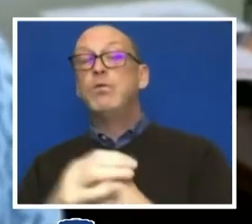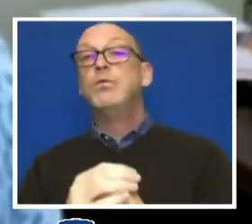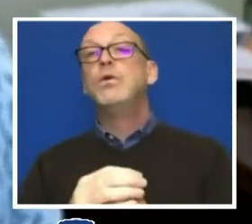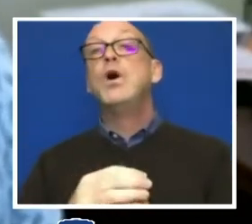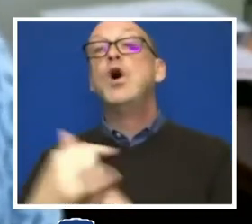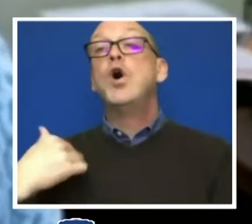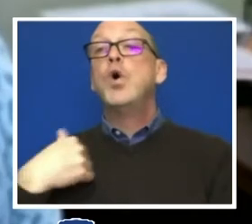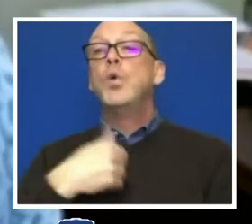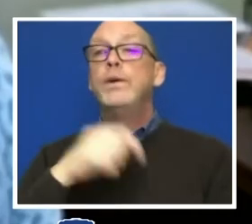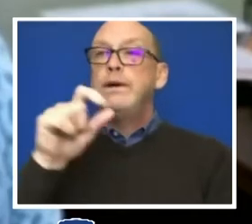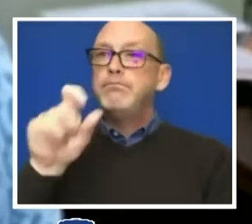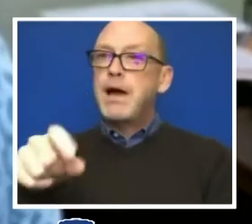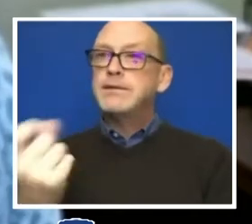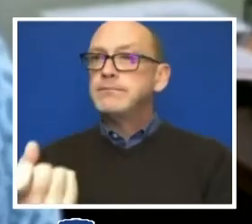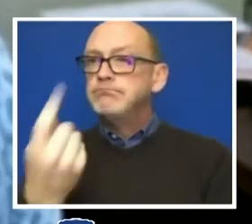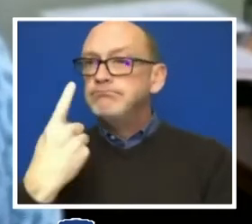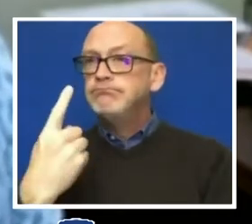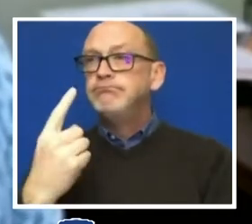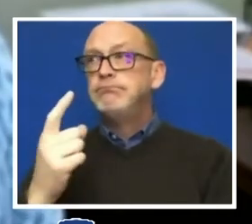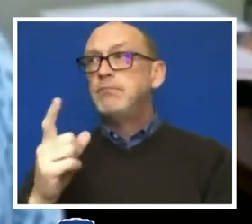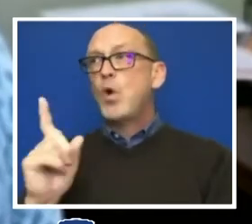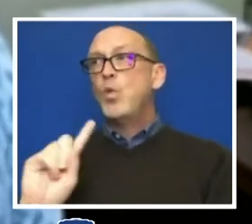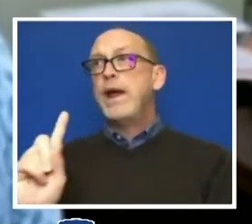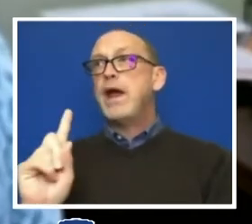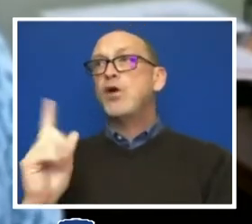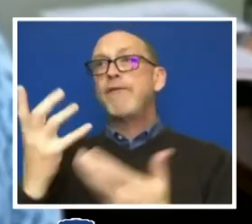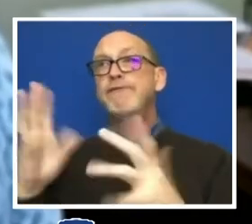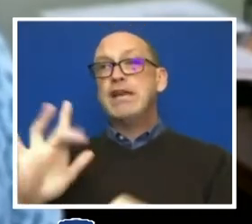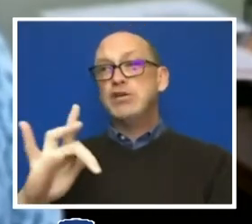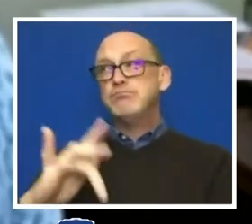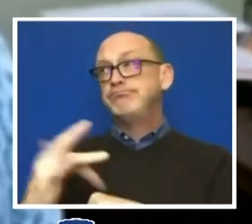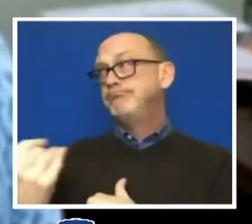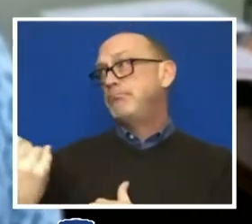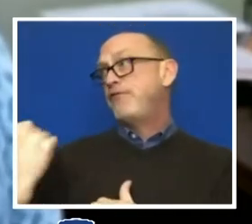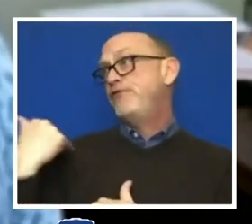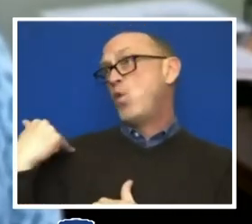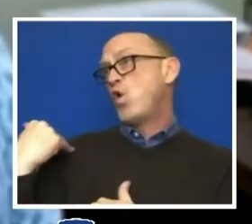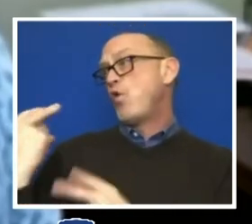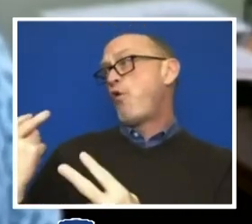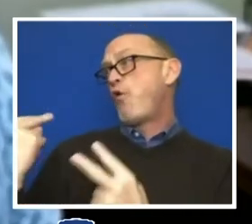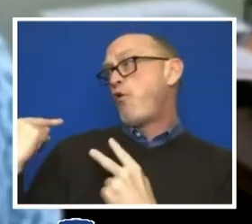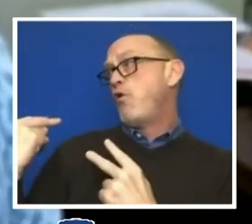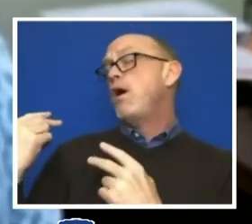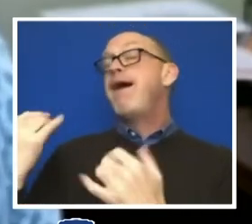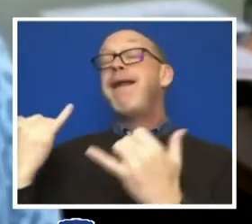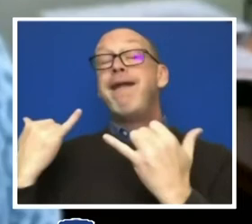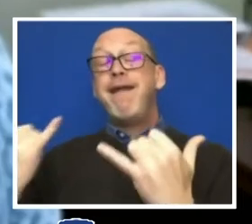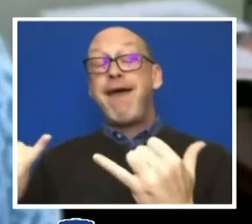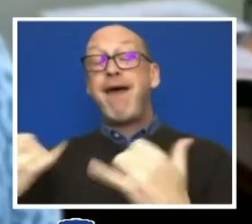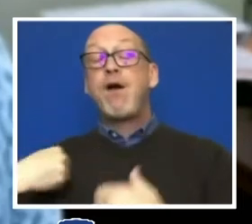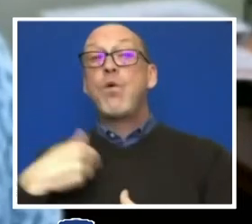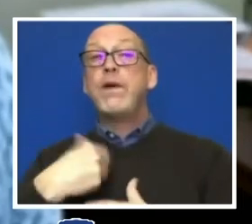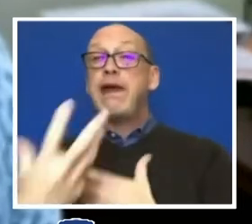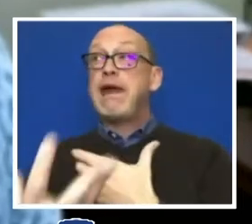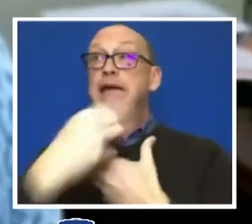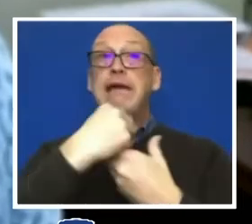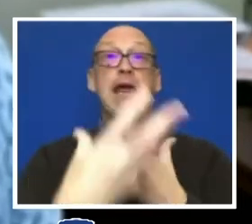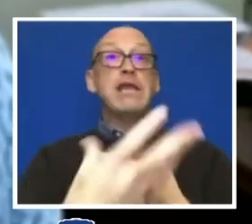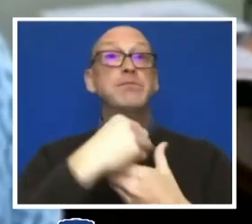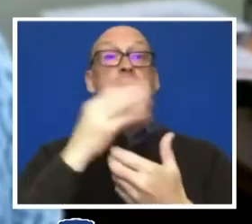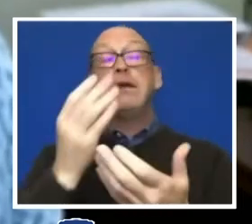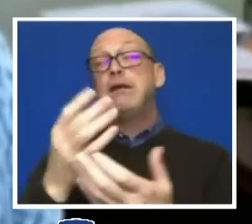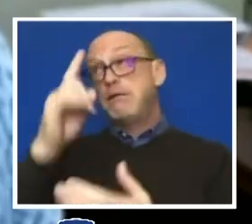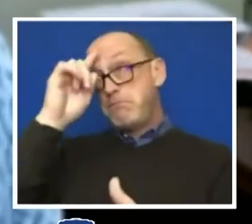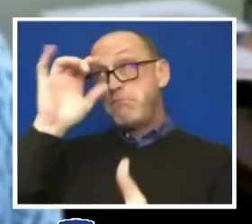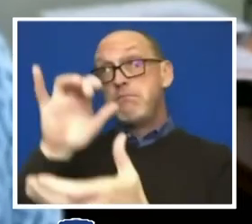we have to understand where we have been. An important part of this work will be establishing engagement and buy-in from our communities.